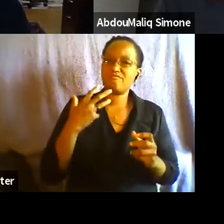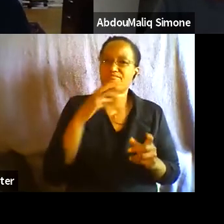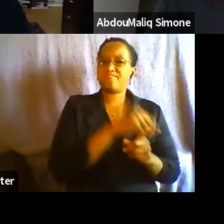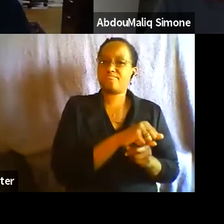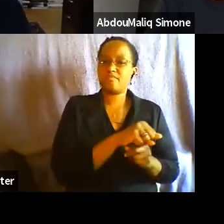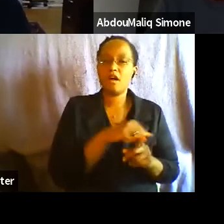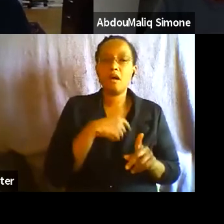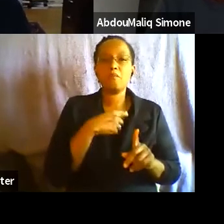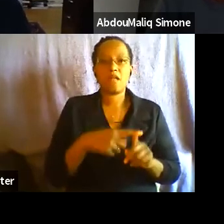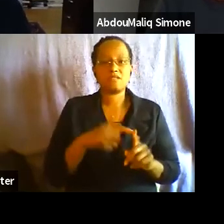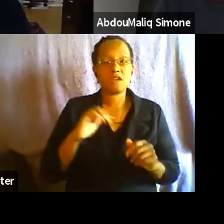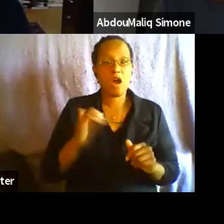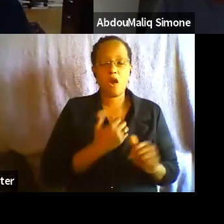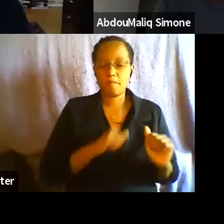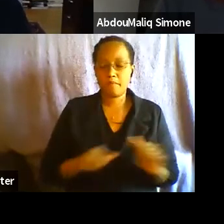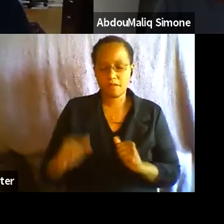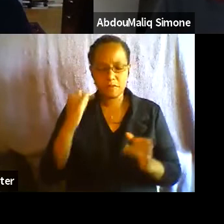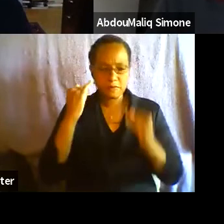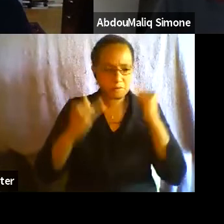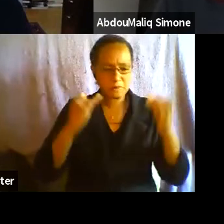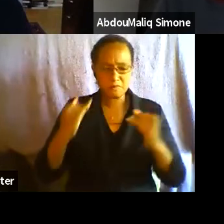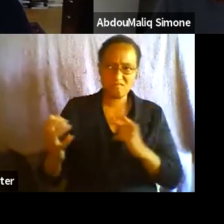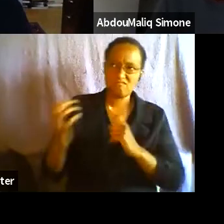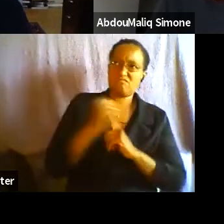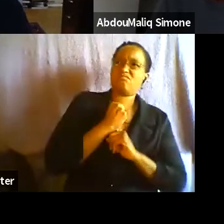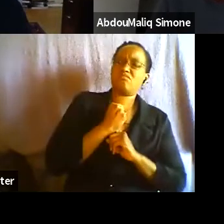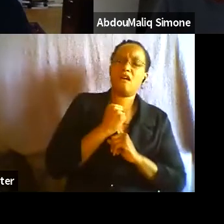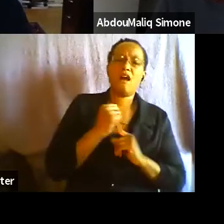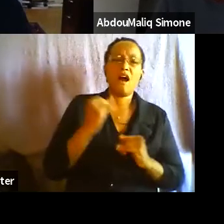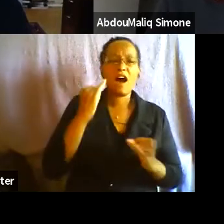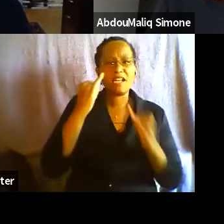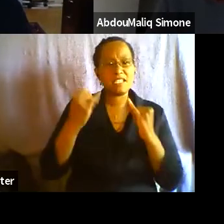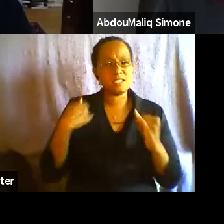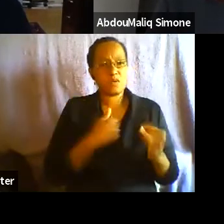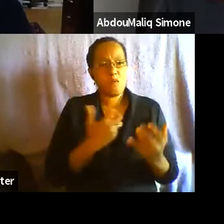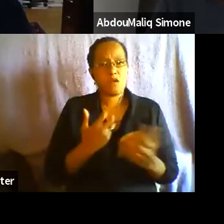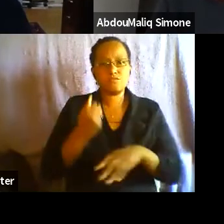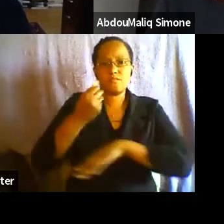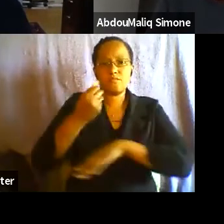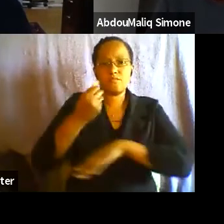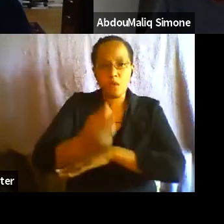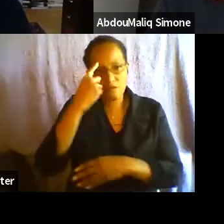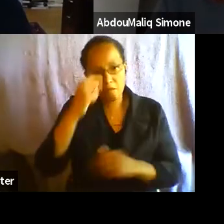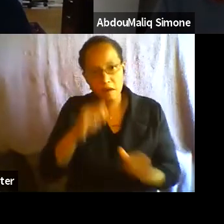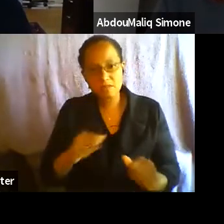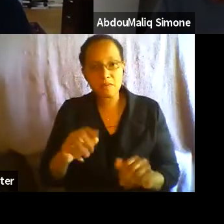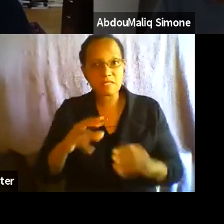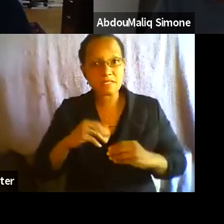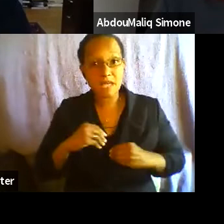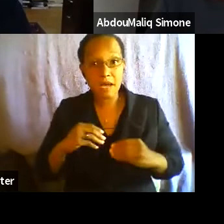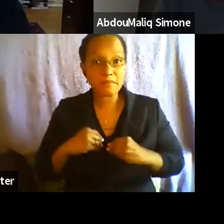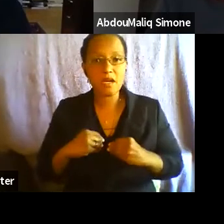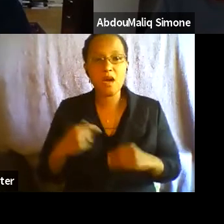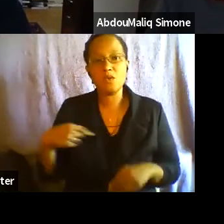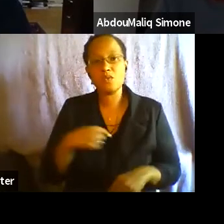put forward as things that would be acceptable. In the case of Palestine, we were often told don't frame it as